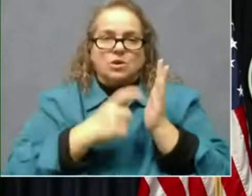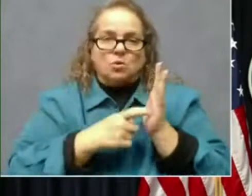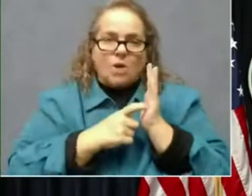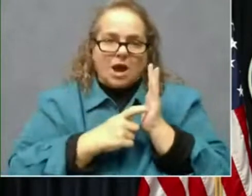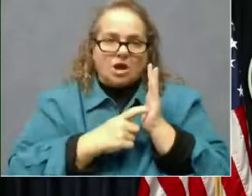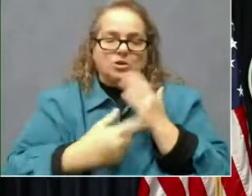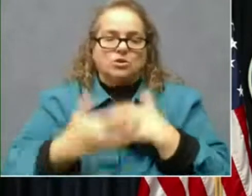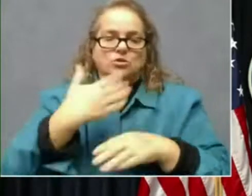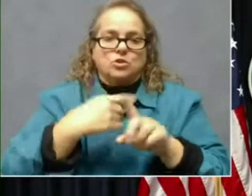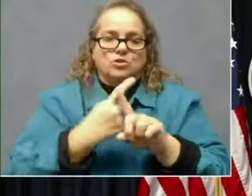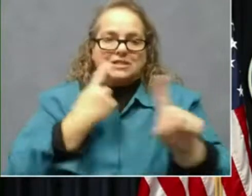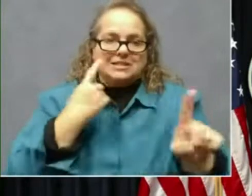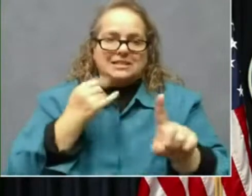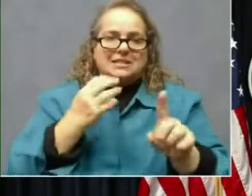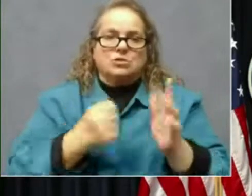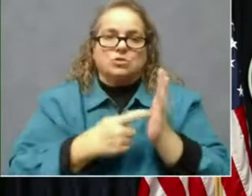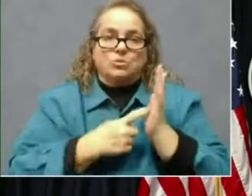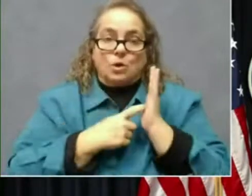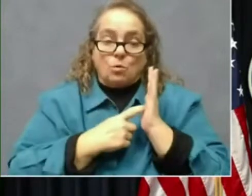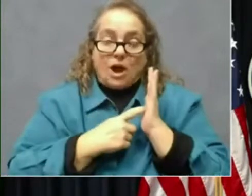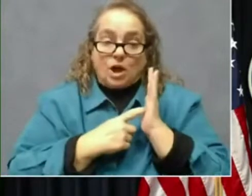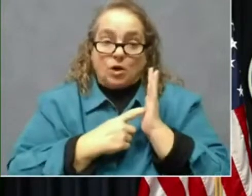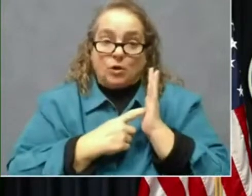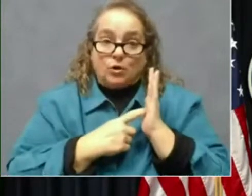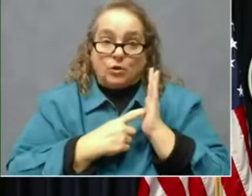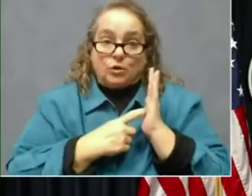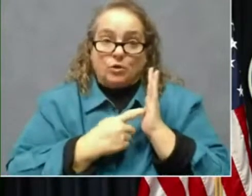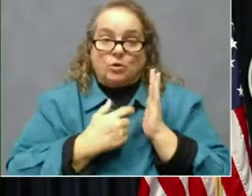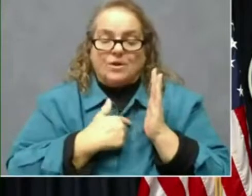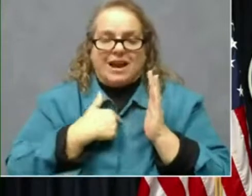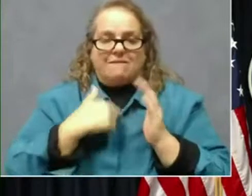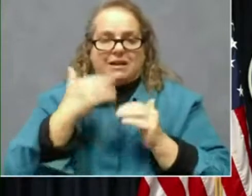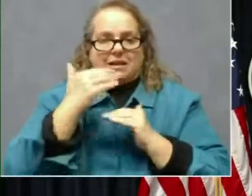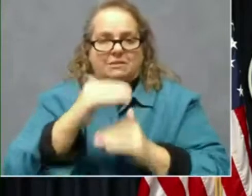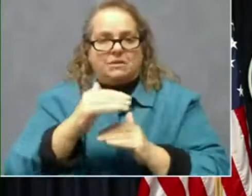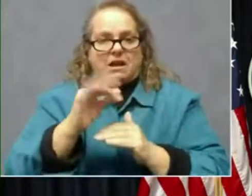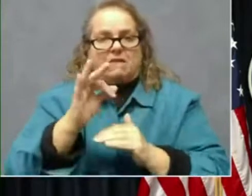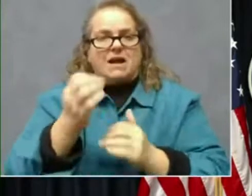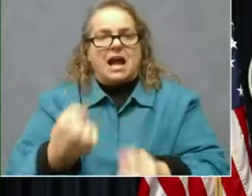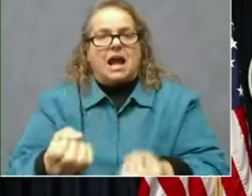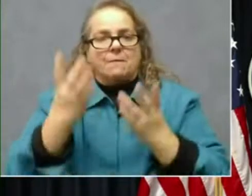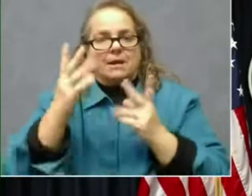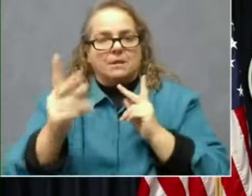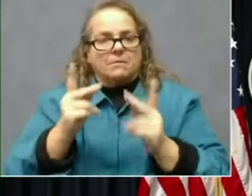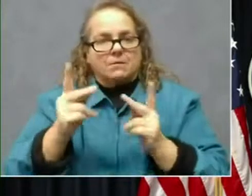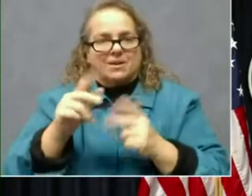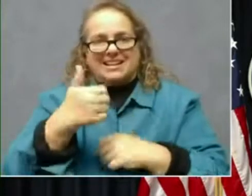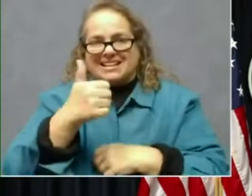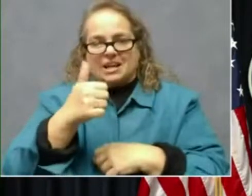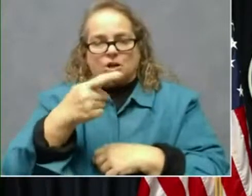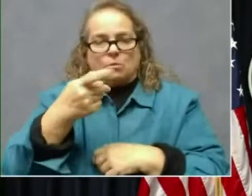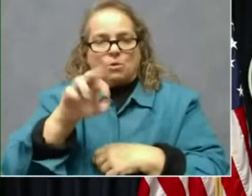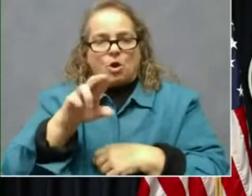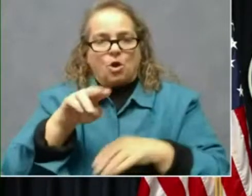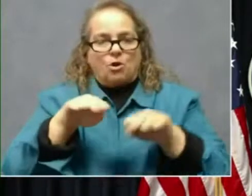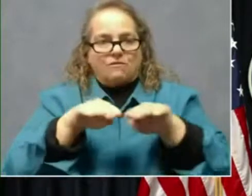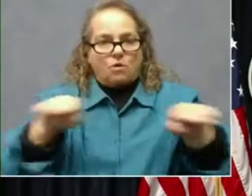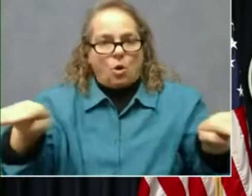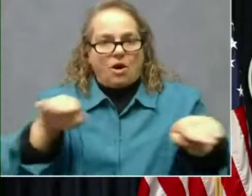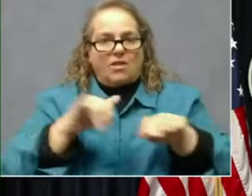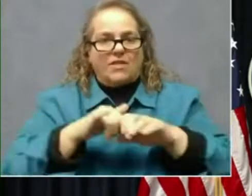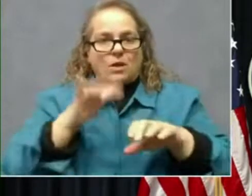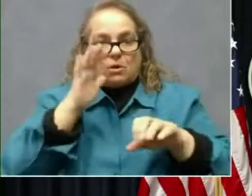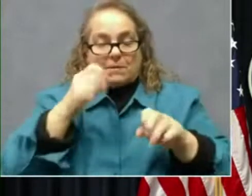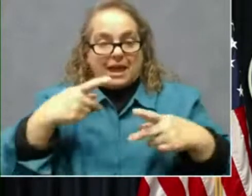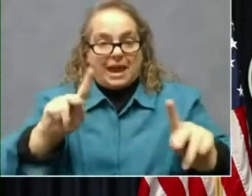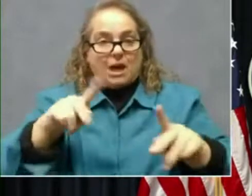required. Um, we've got limitations of individuals. I think it's 10 per floor that are going to be allowed, uh, in the